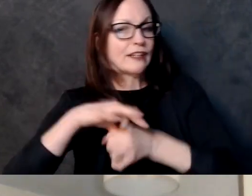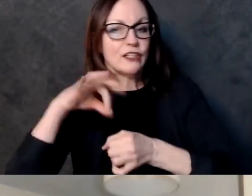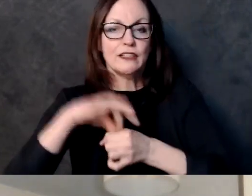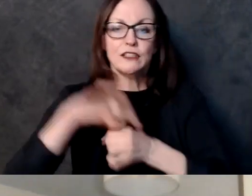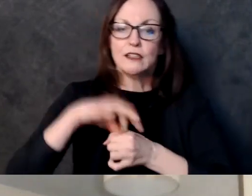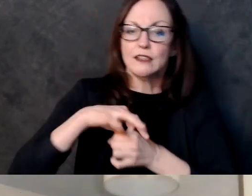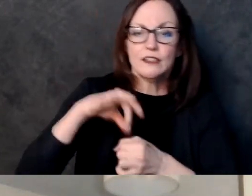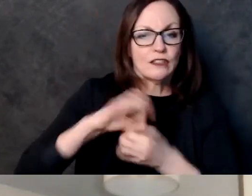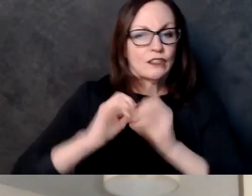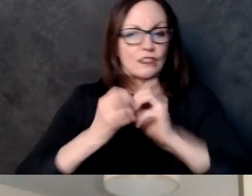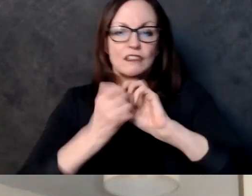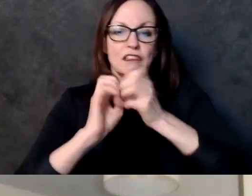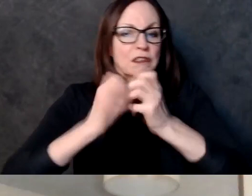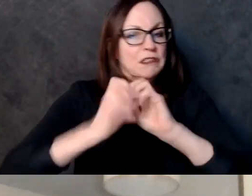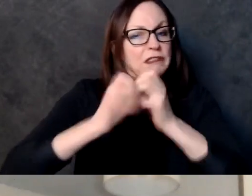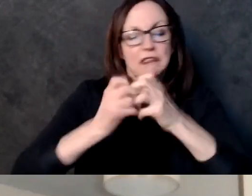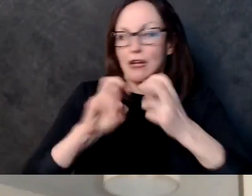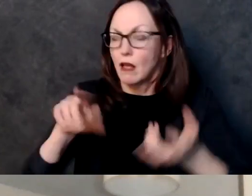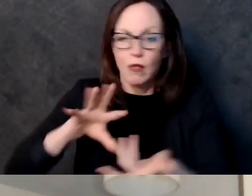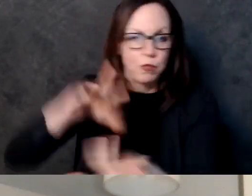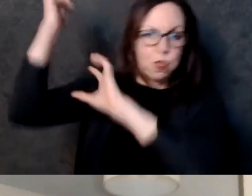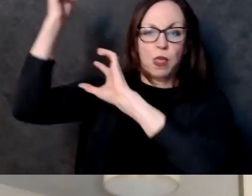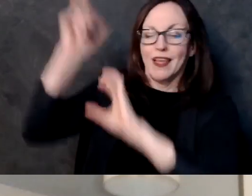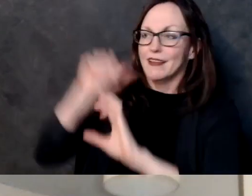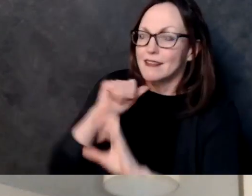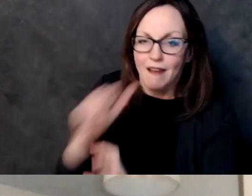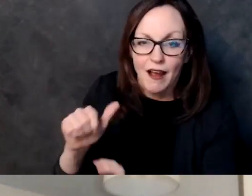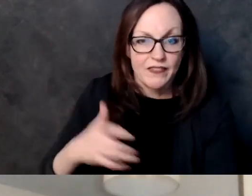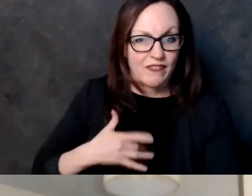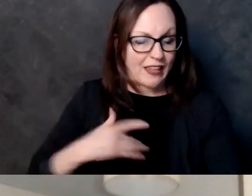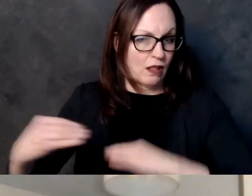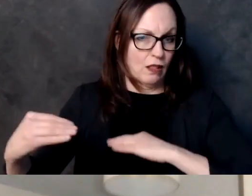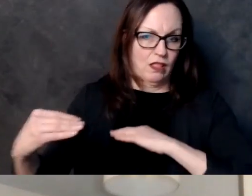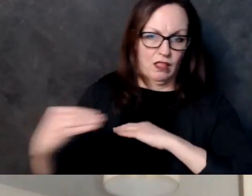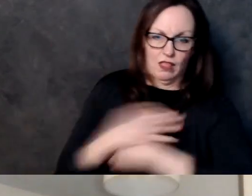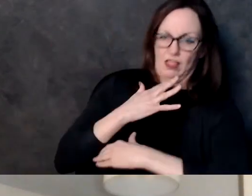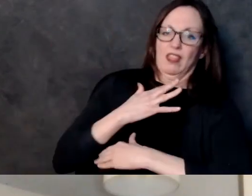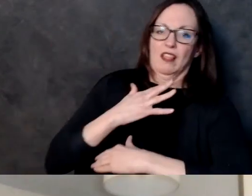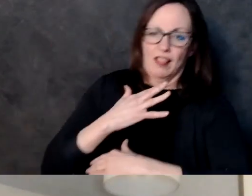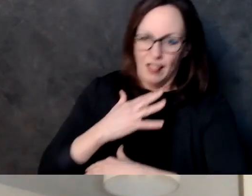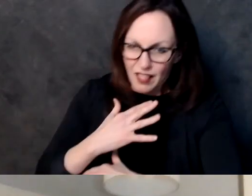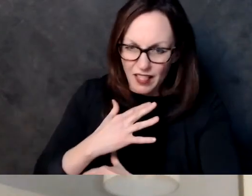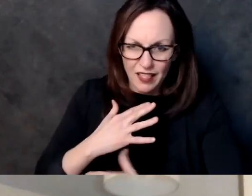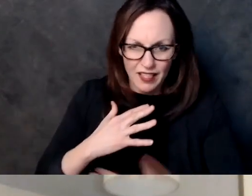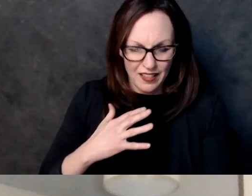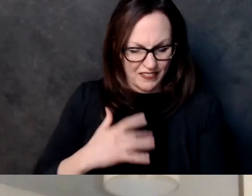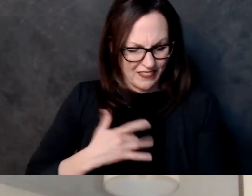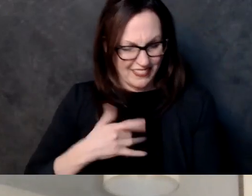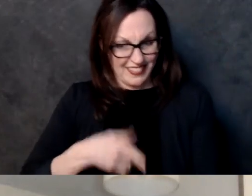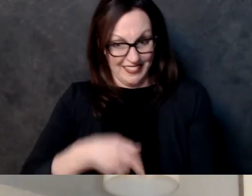and lawmakers and politicians that have decided that instead of normally in a